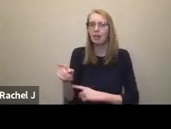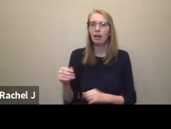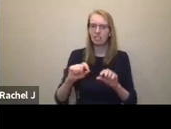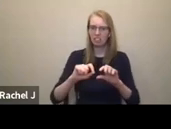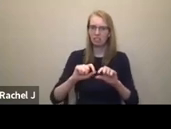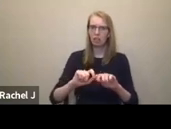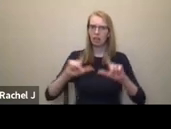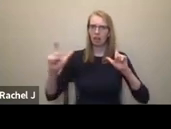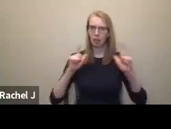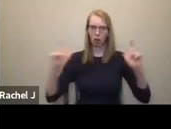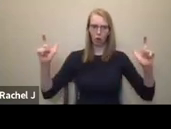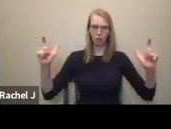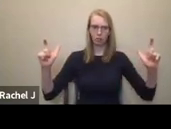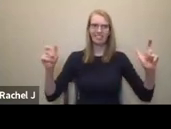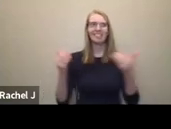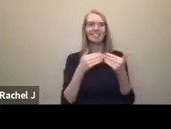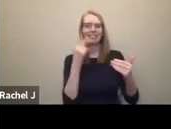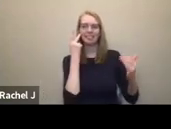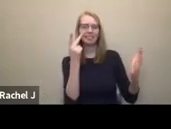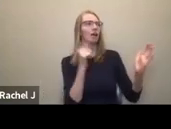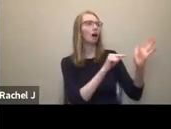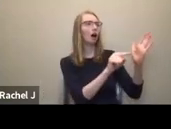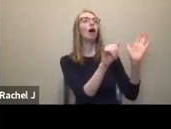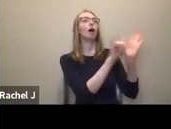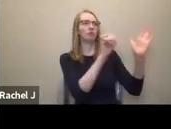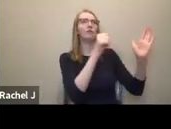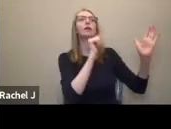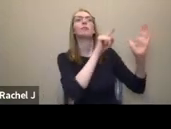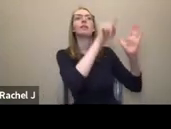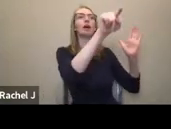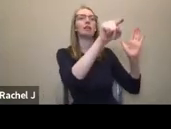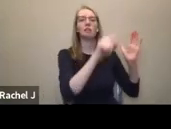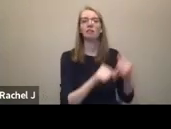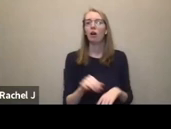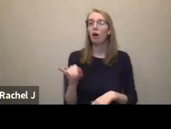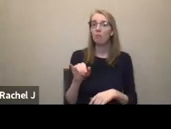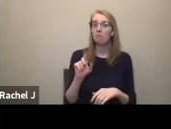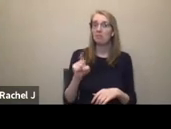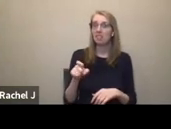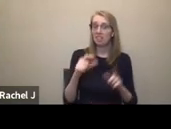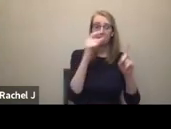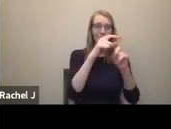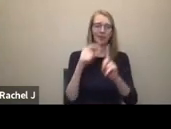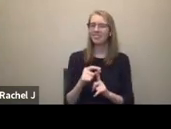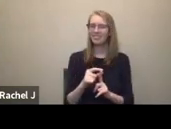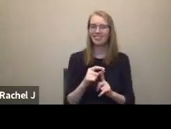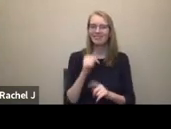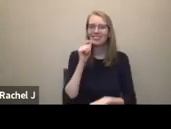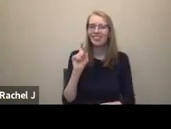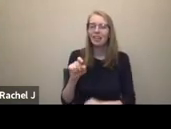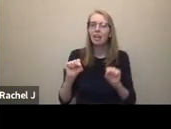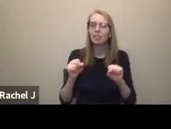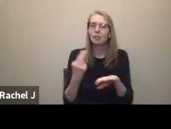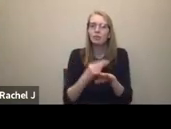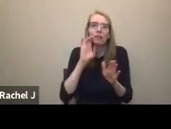see and get to otherwise. And it doesn't have to be words, you can also use symbols. You know, there's the bathroom symbol, there's the bar symbols,